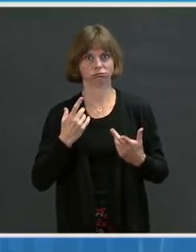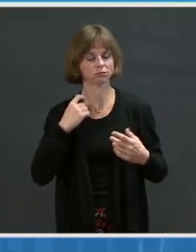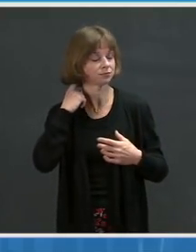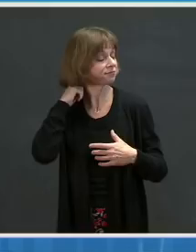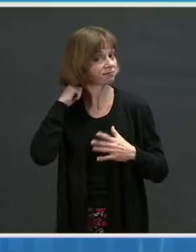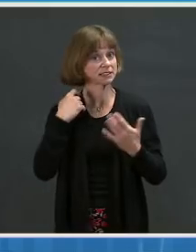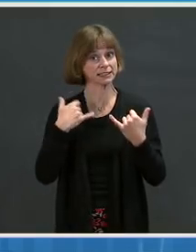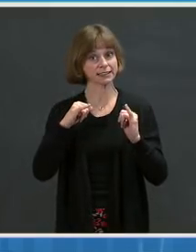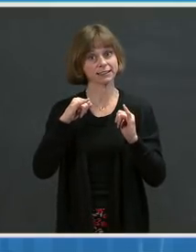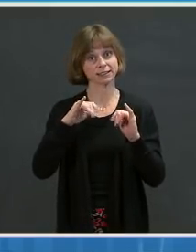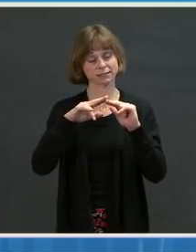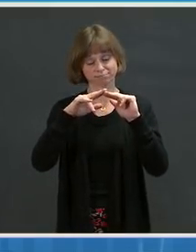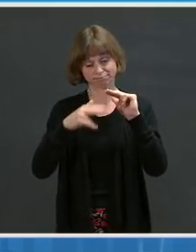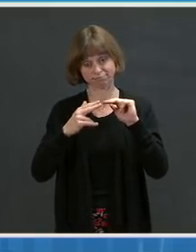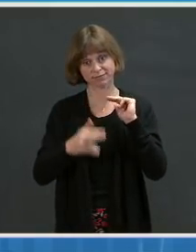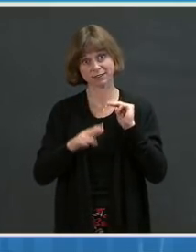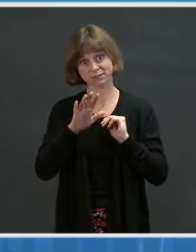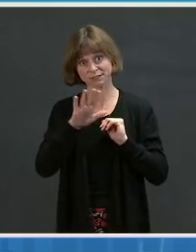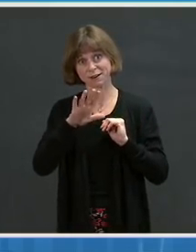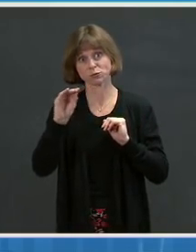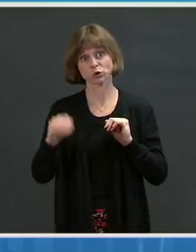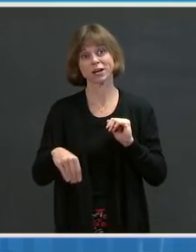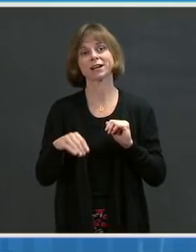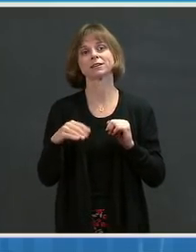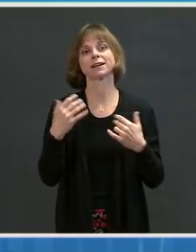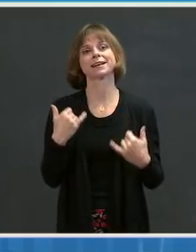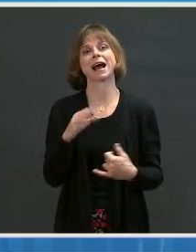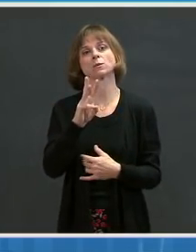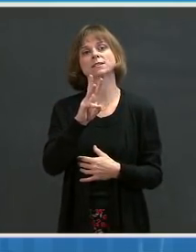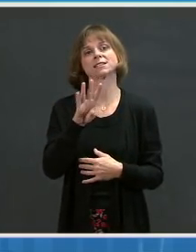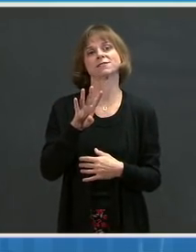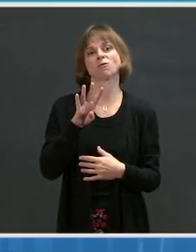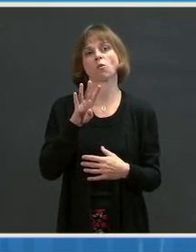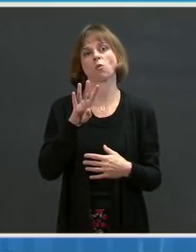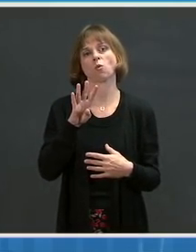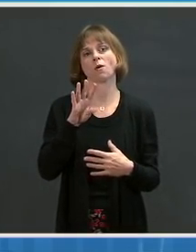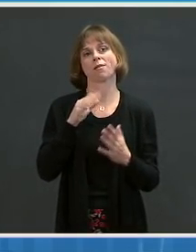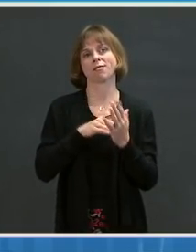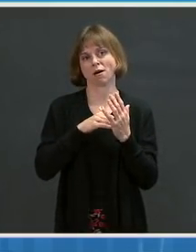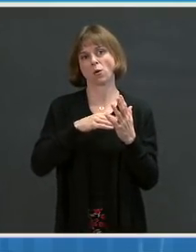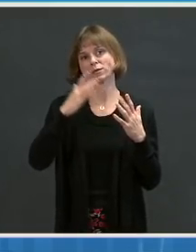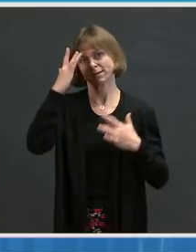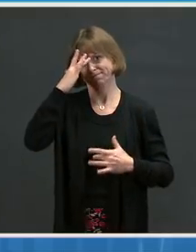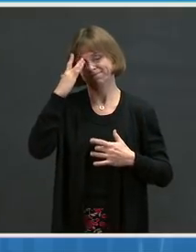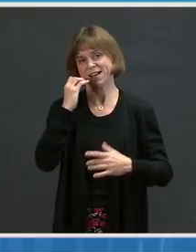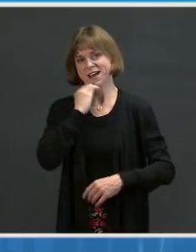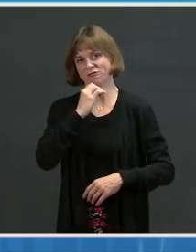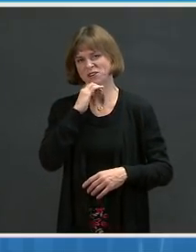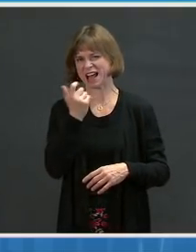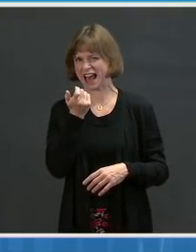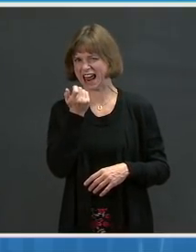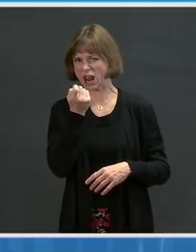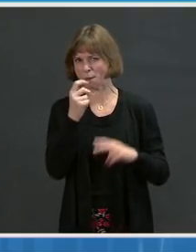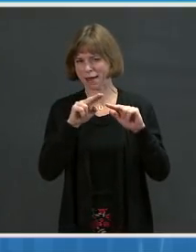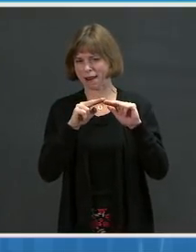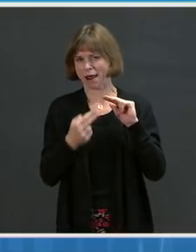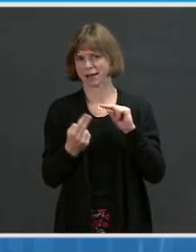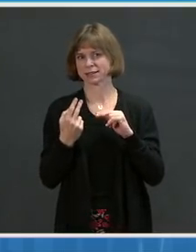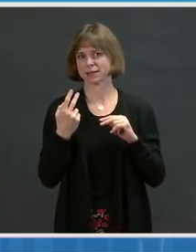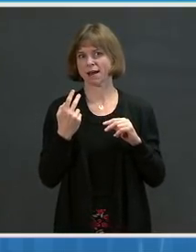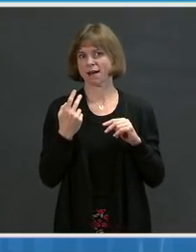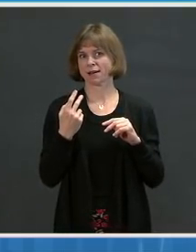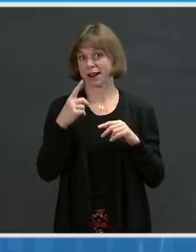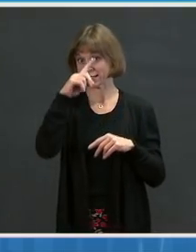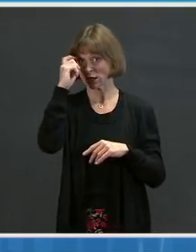percent to approximately 64,000 cases per day. This is slightly less than the summer peak of 67,000